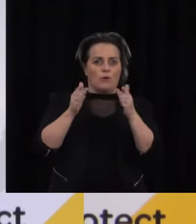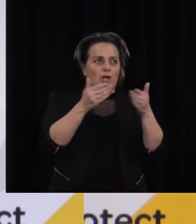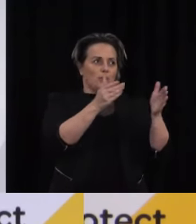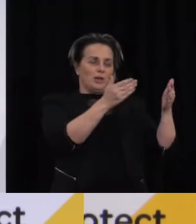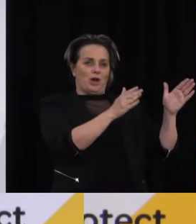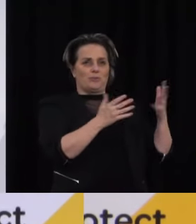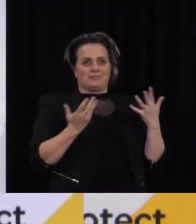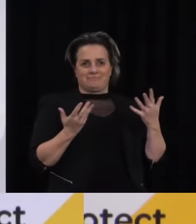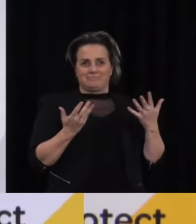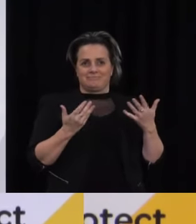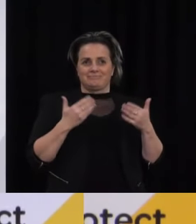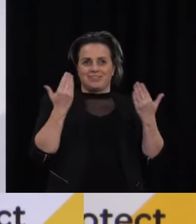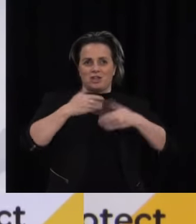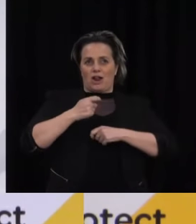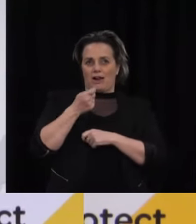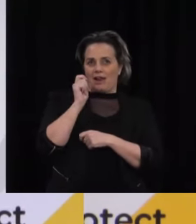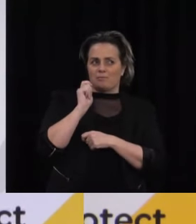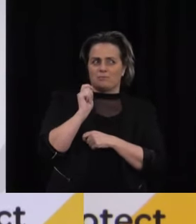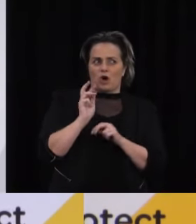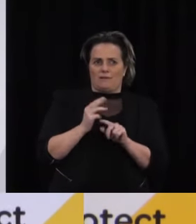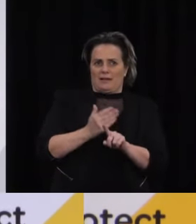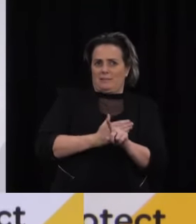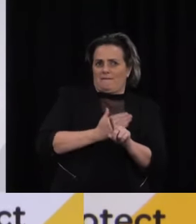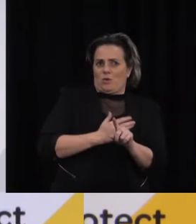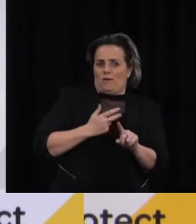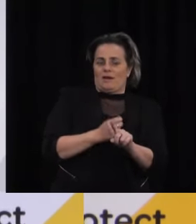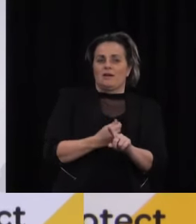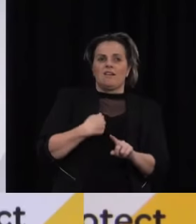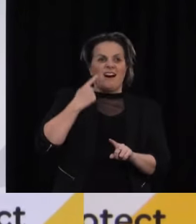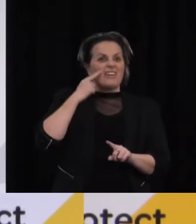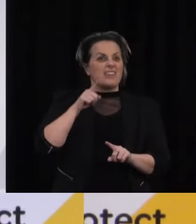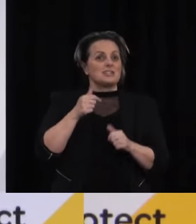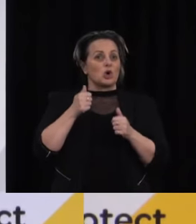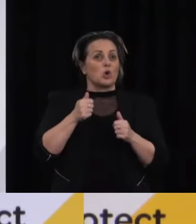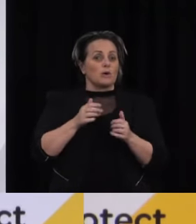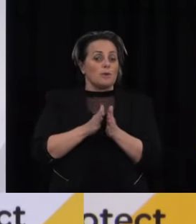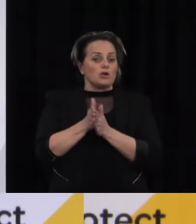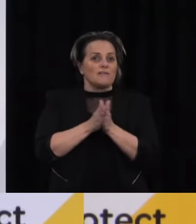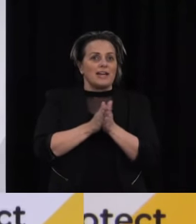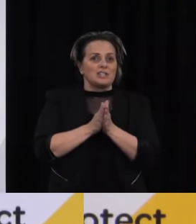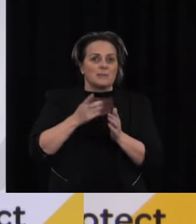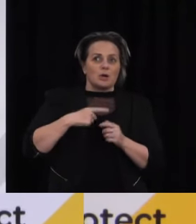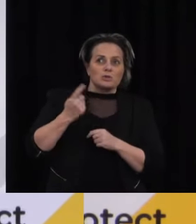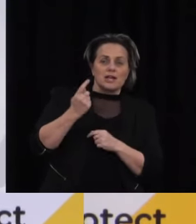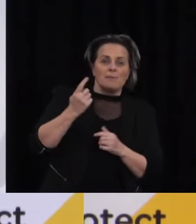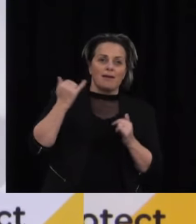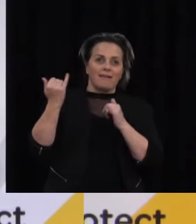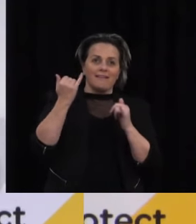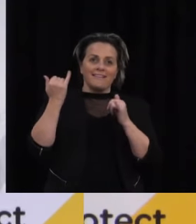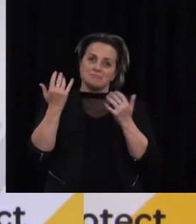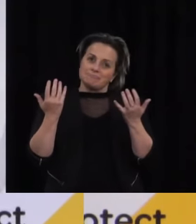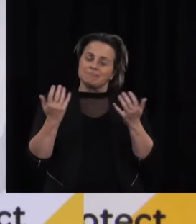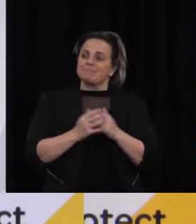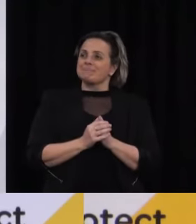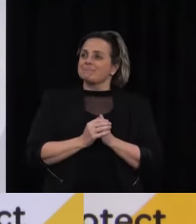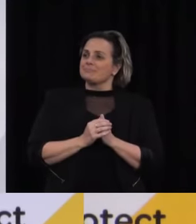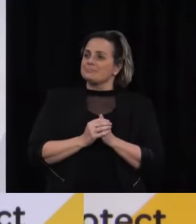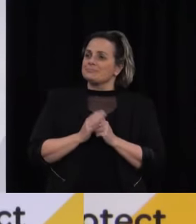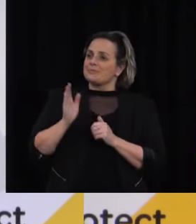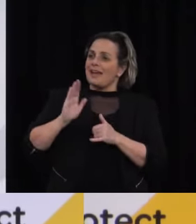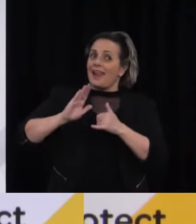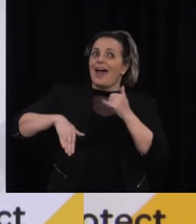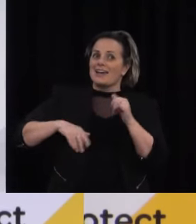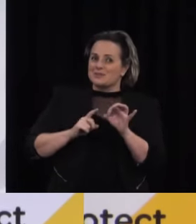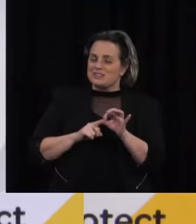the country where nightclubs are open again. I would have thought that's a great motivation for people to be vaccinated, whatever age they are. All right. You definitely have a last